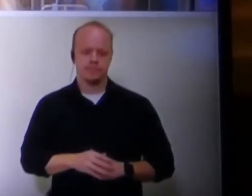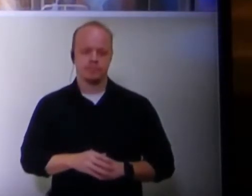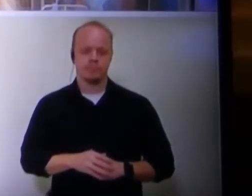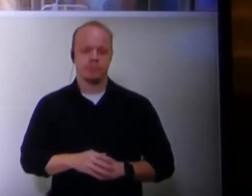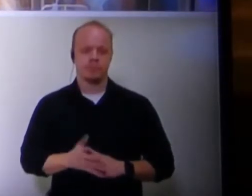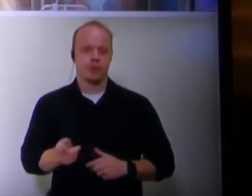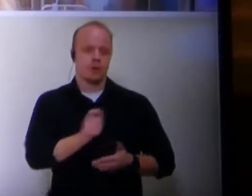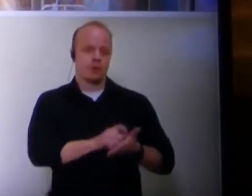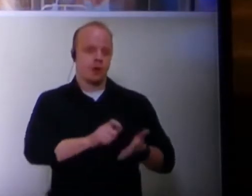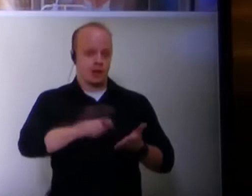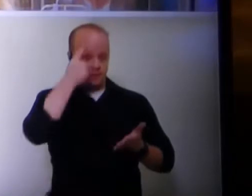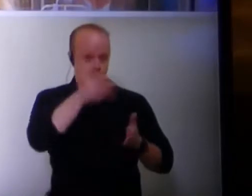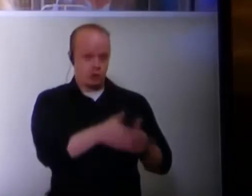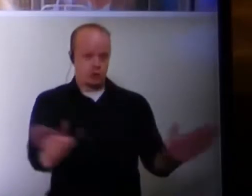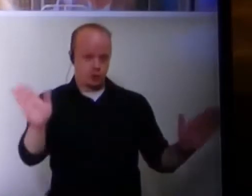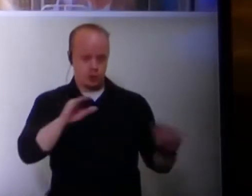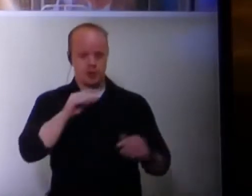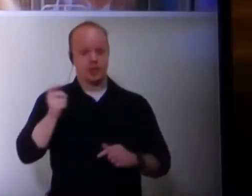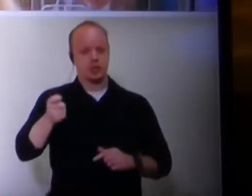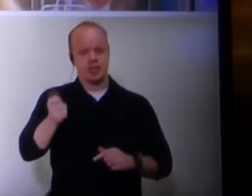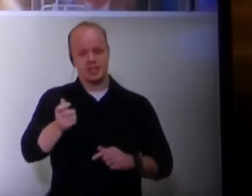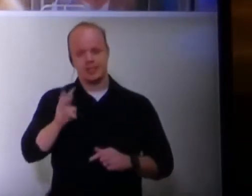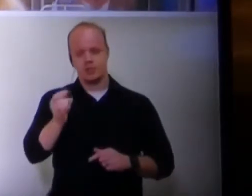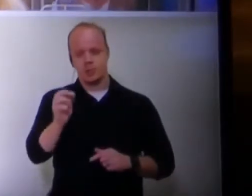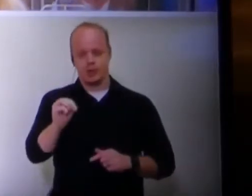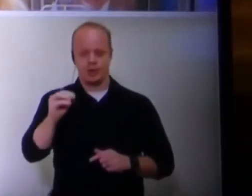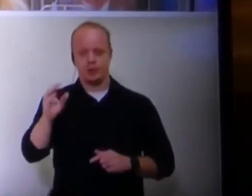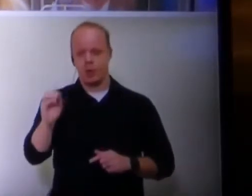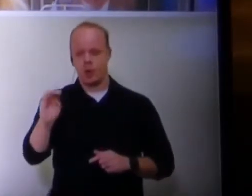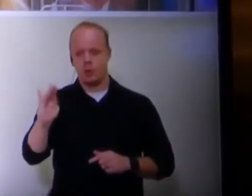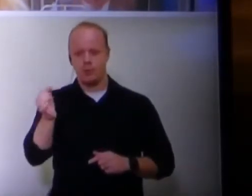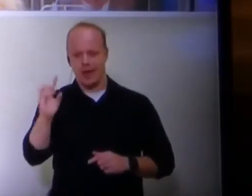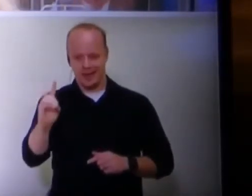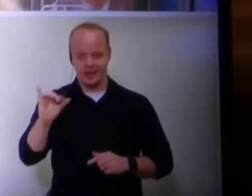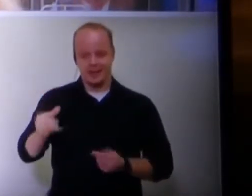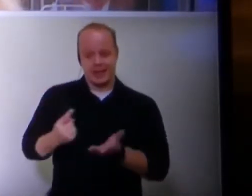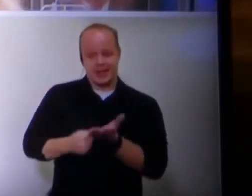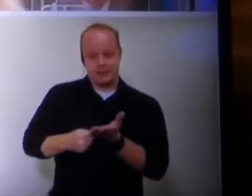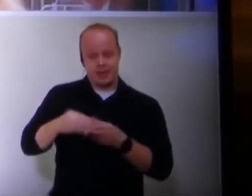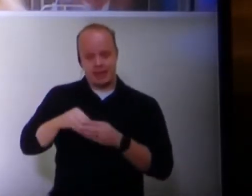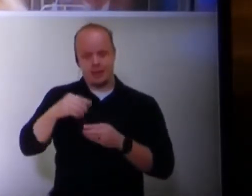Writing for the majority, Justice William J. Brennan, Jr. opined that debate